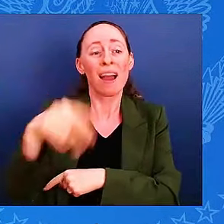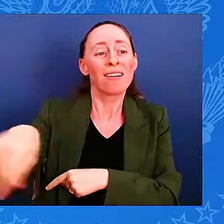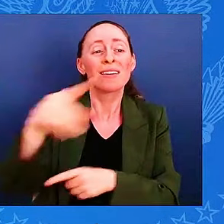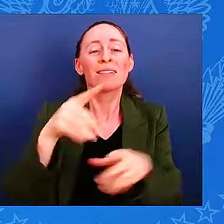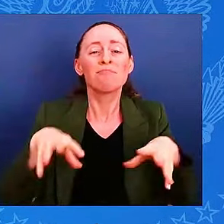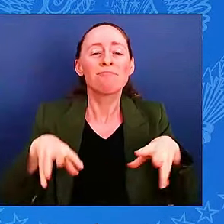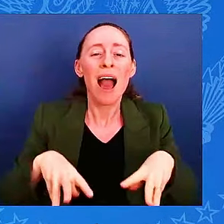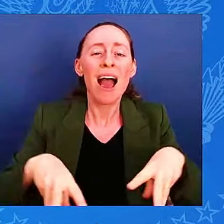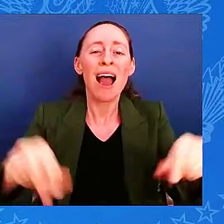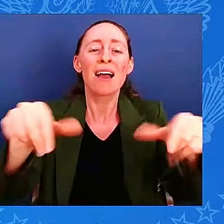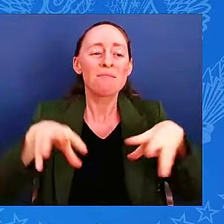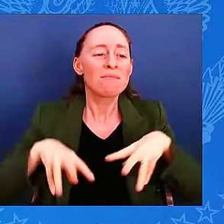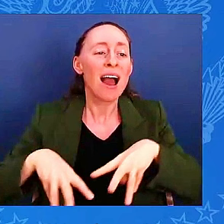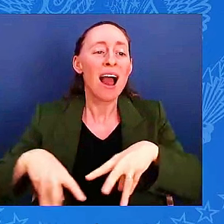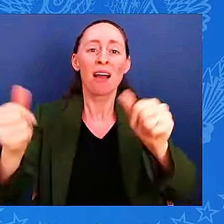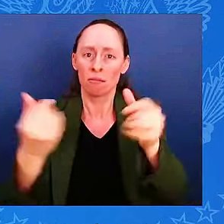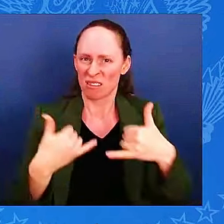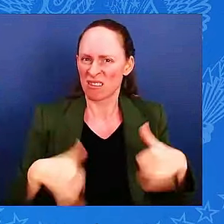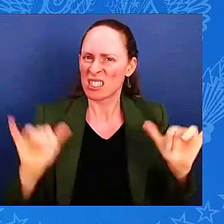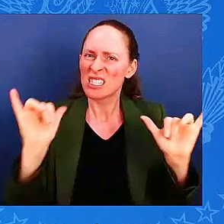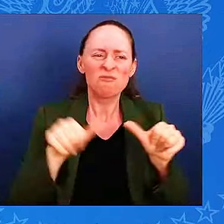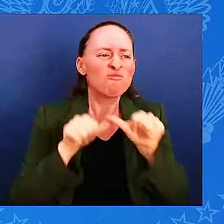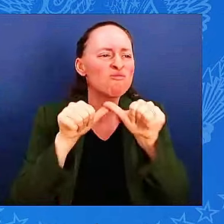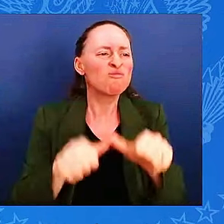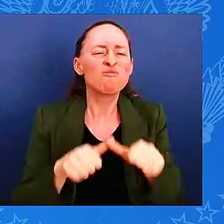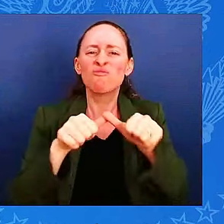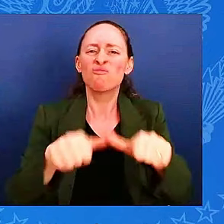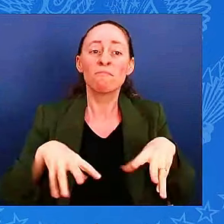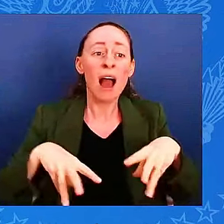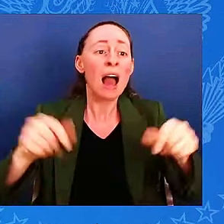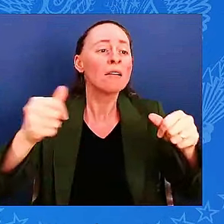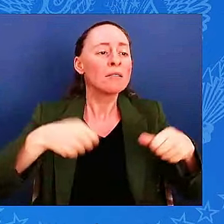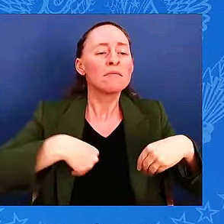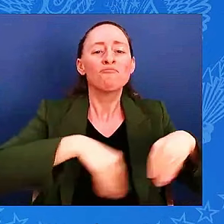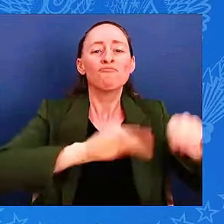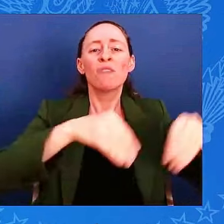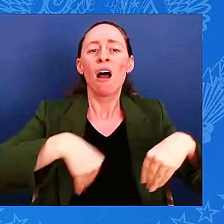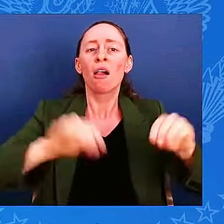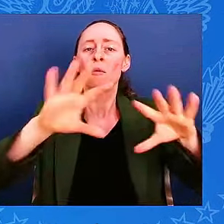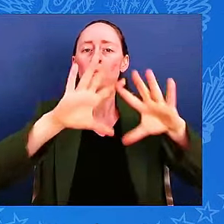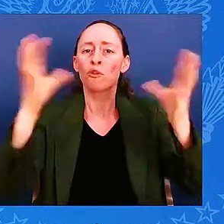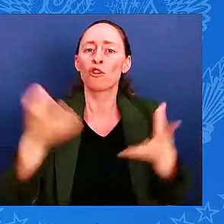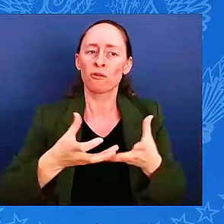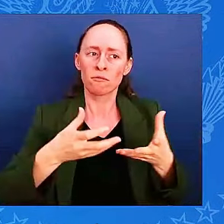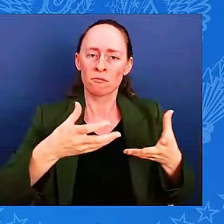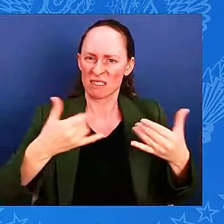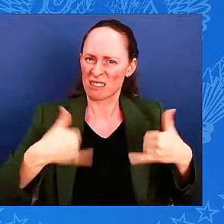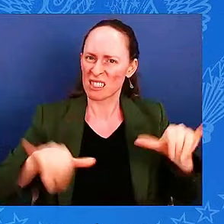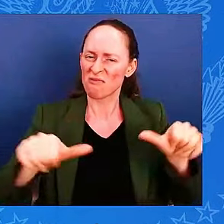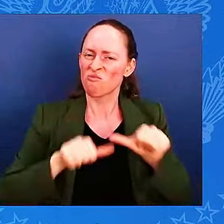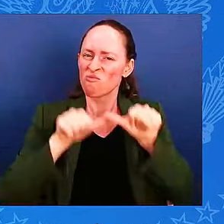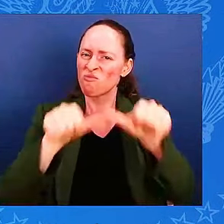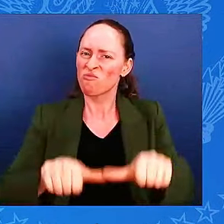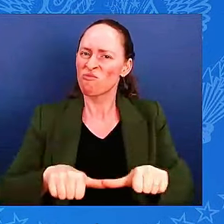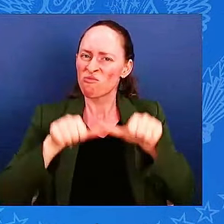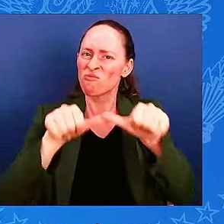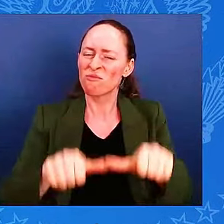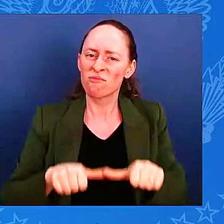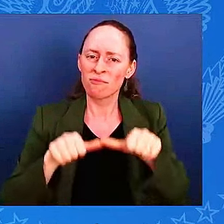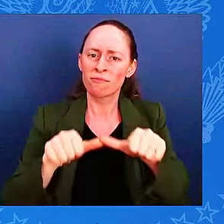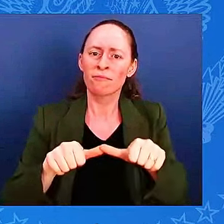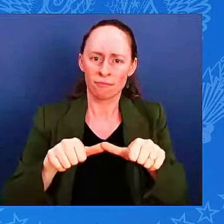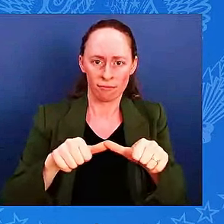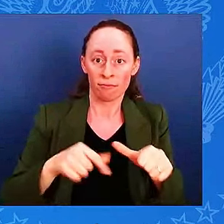and the world once again. Ukraine's economy is resilient, and together we can help Ukraine go from economic